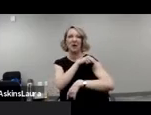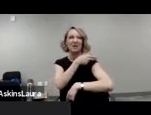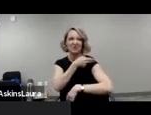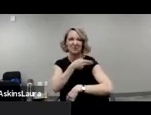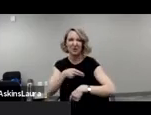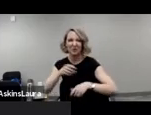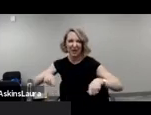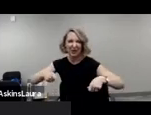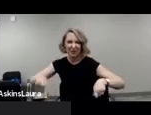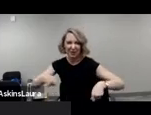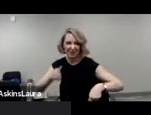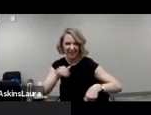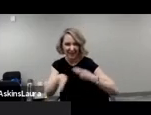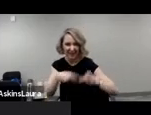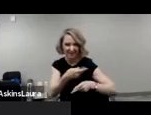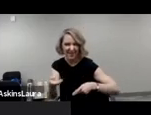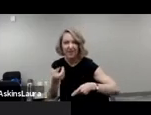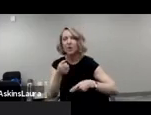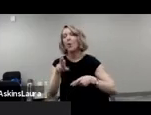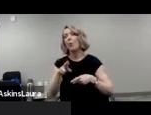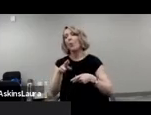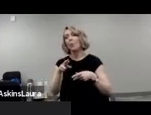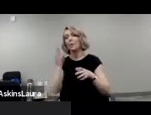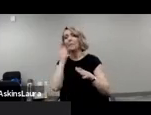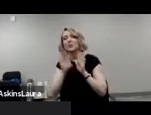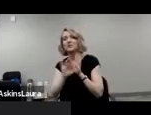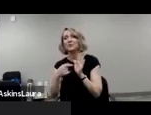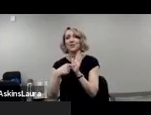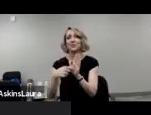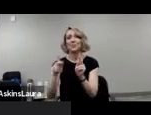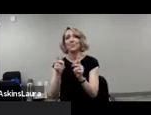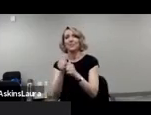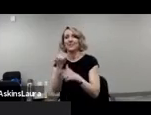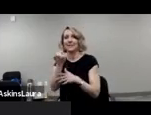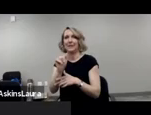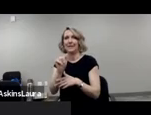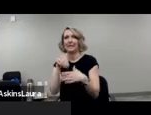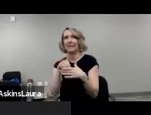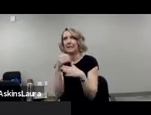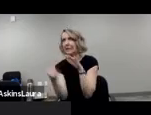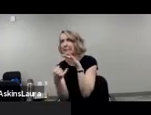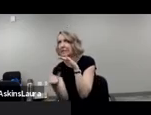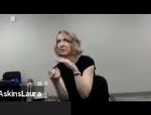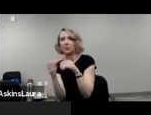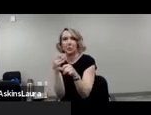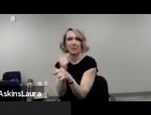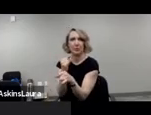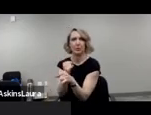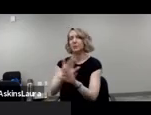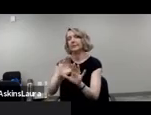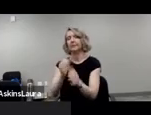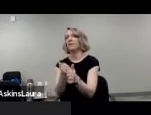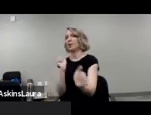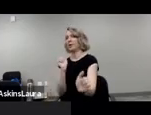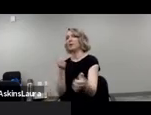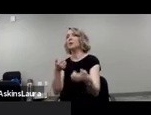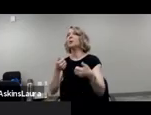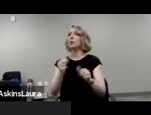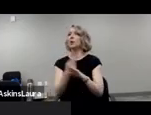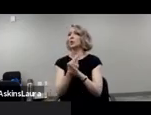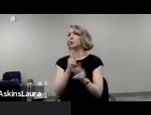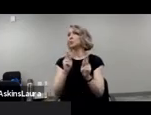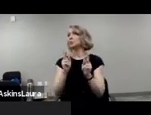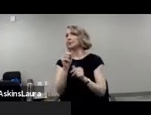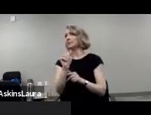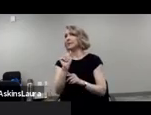wheelchairs, for example, or scenes that depict what disabilities are in isolation or institutions. Instead, really try to use